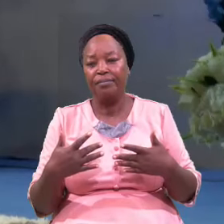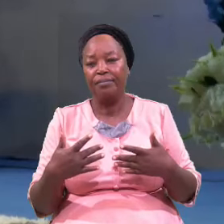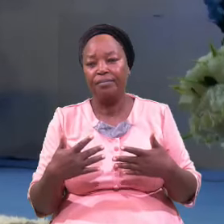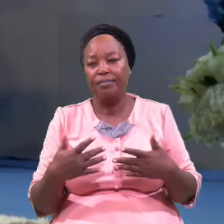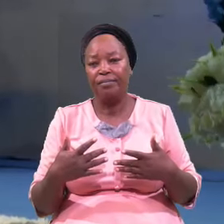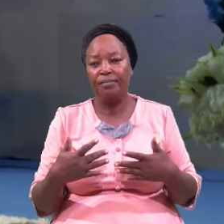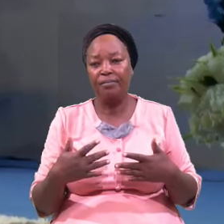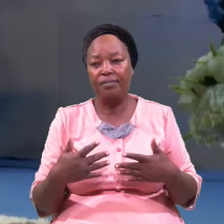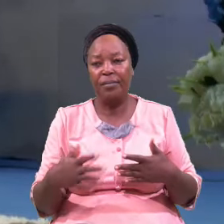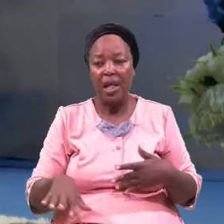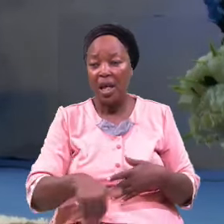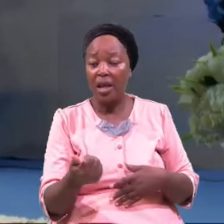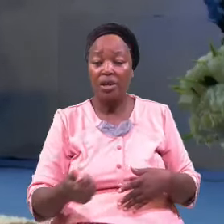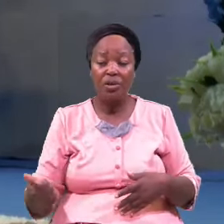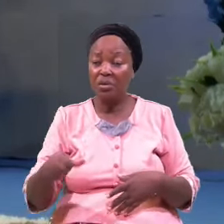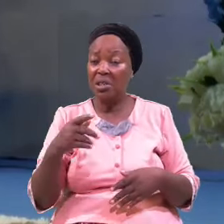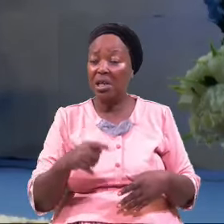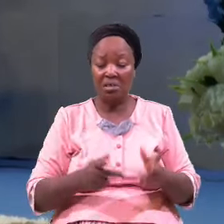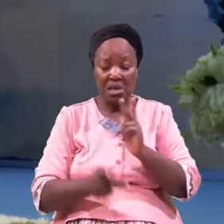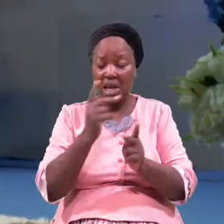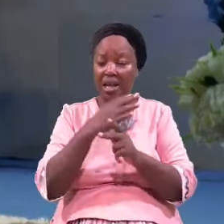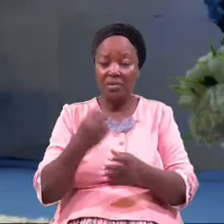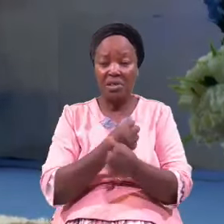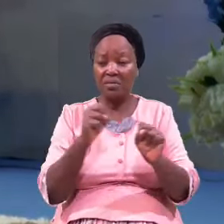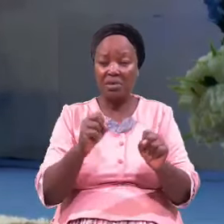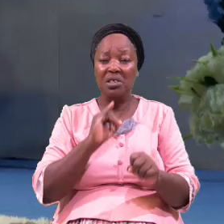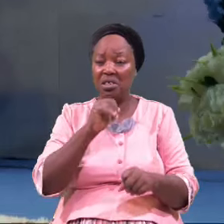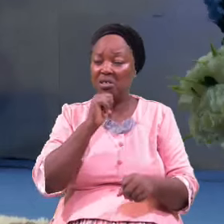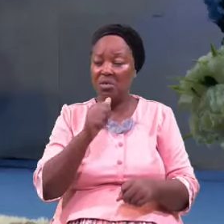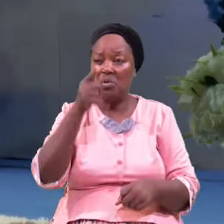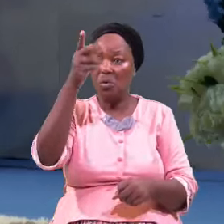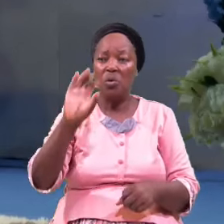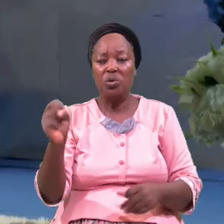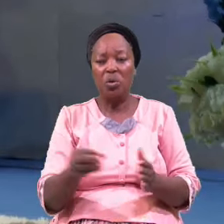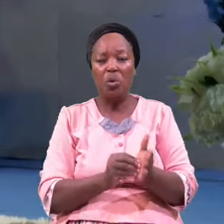Any Other Kind Of Salvation Is Not God's Salvation